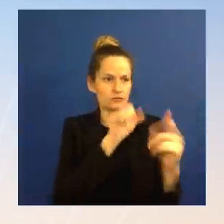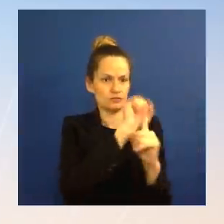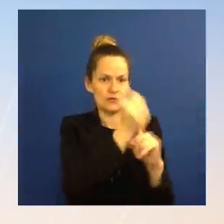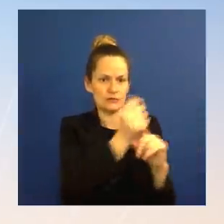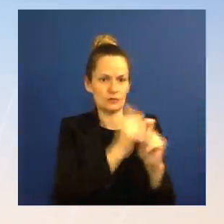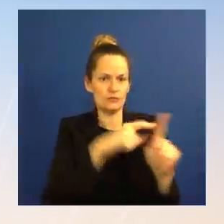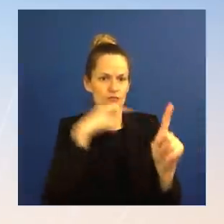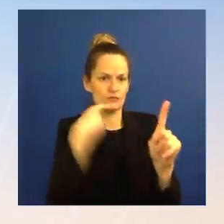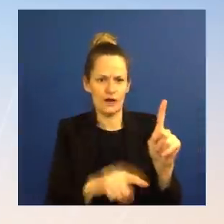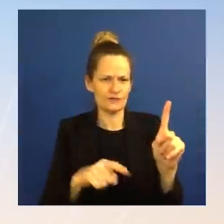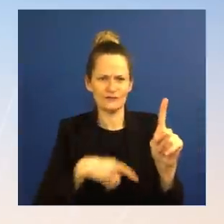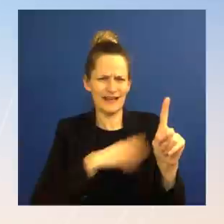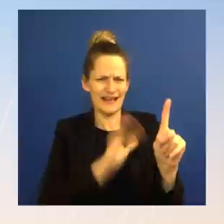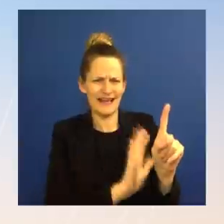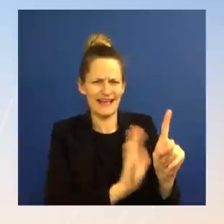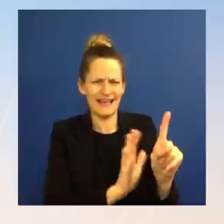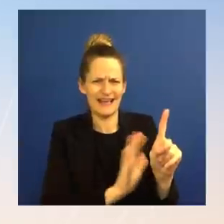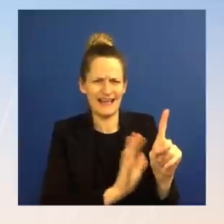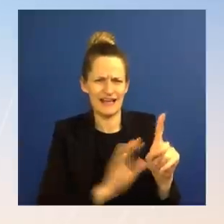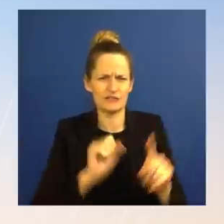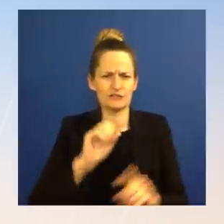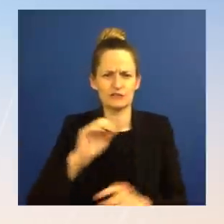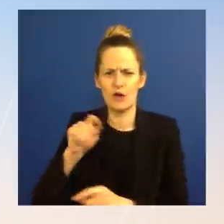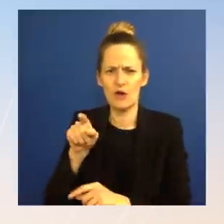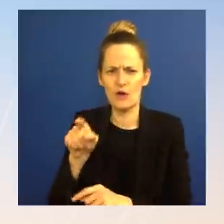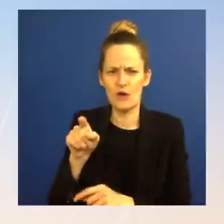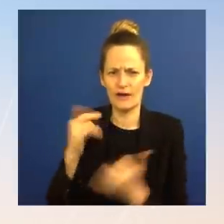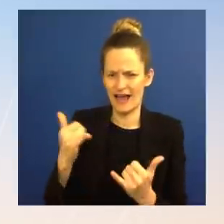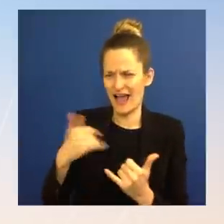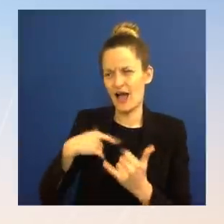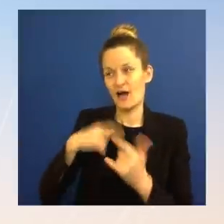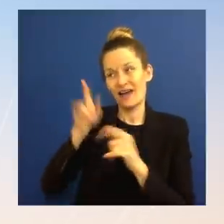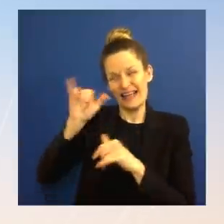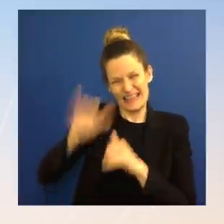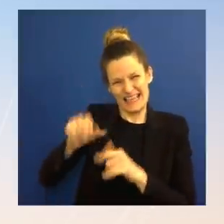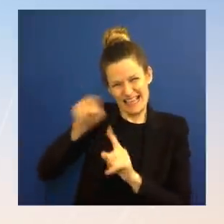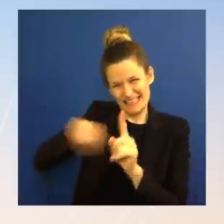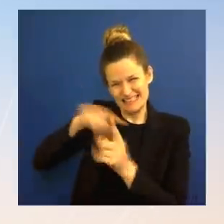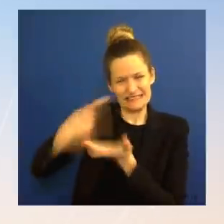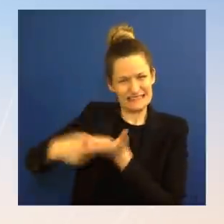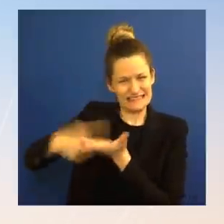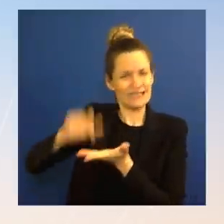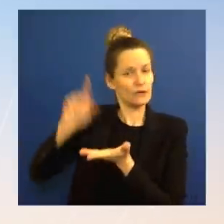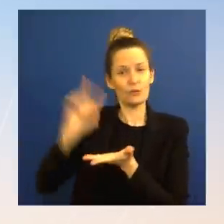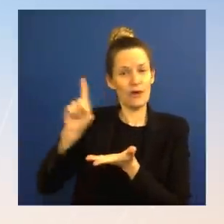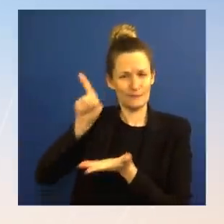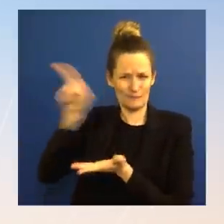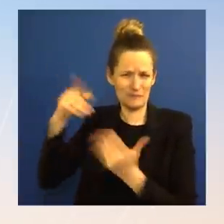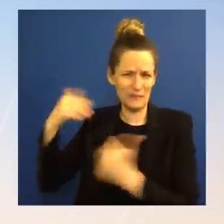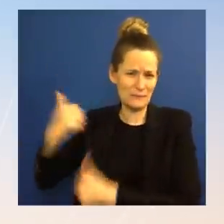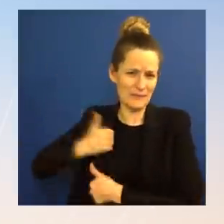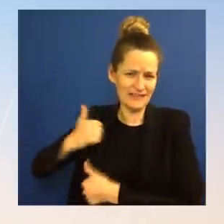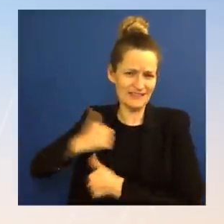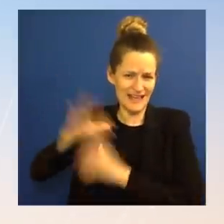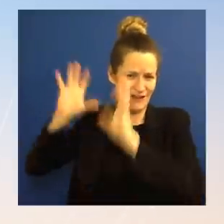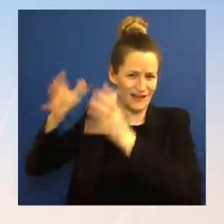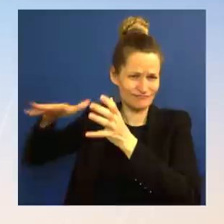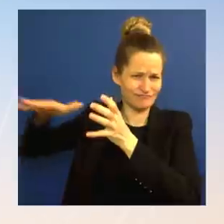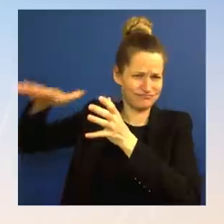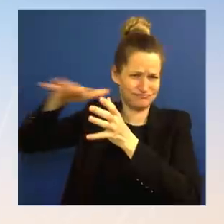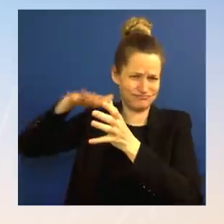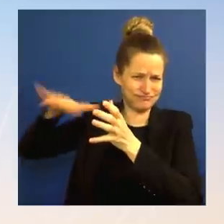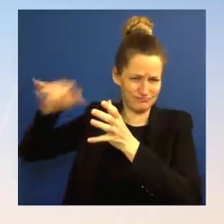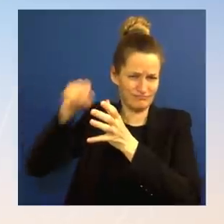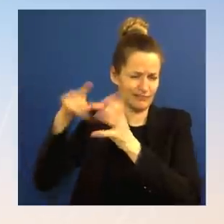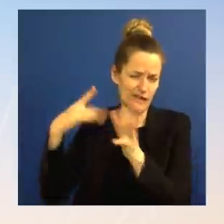expect any update might come from them. Okay, let's go around. Michael, why don't you kick us off? The Sure. Two questions on